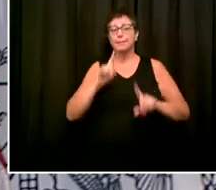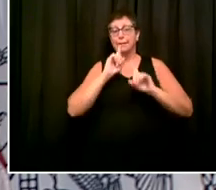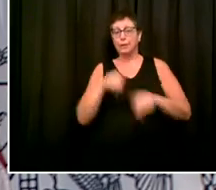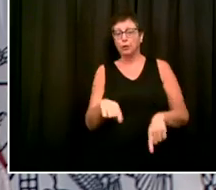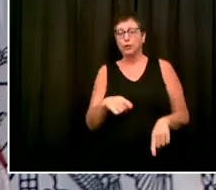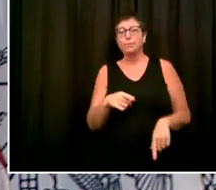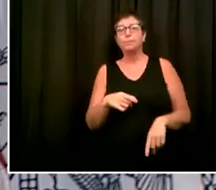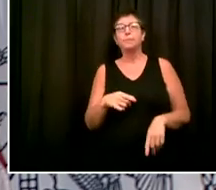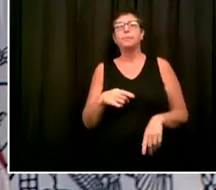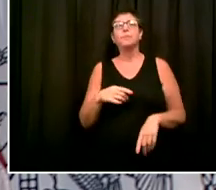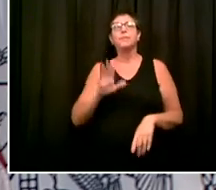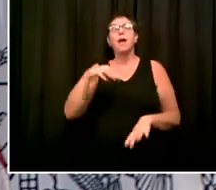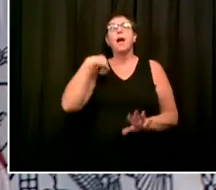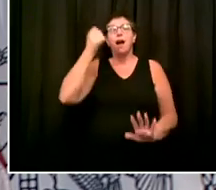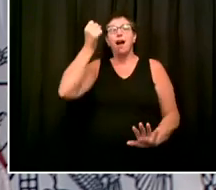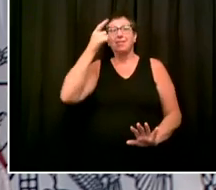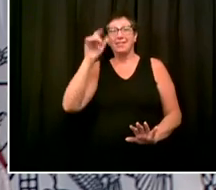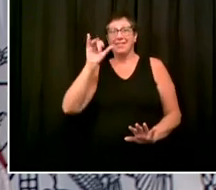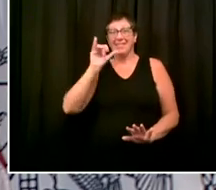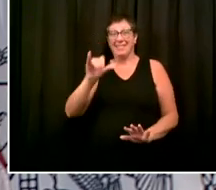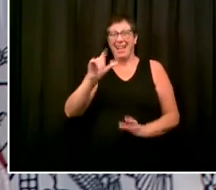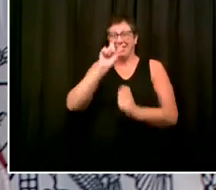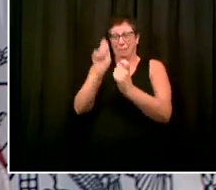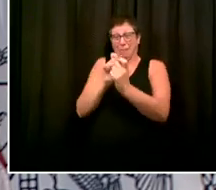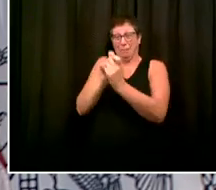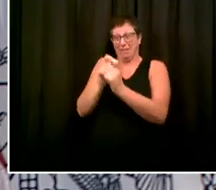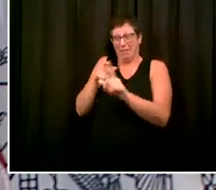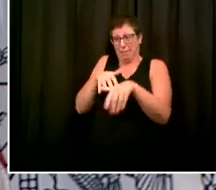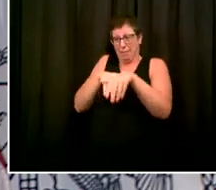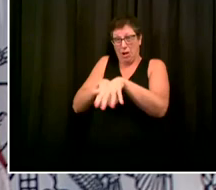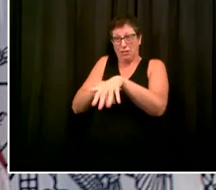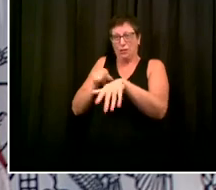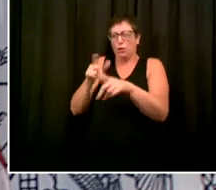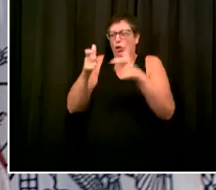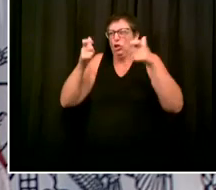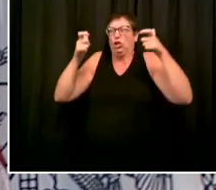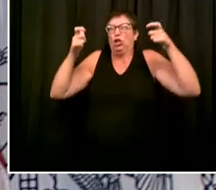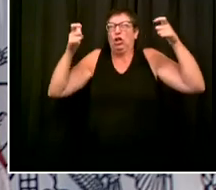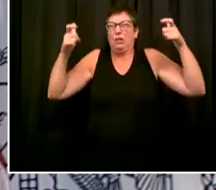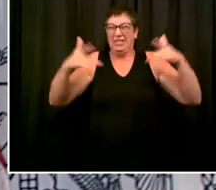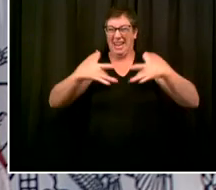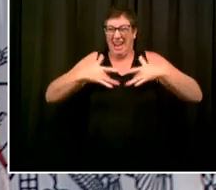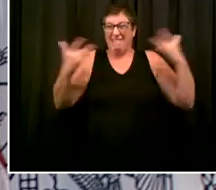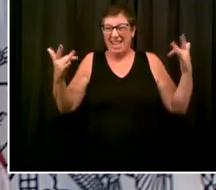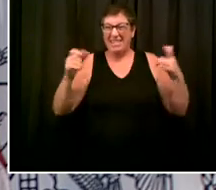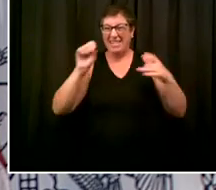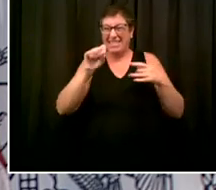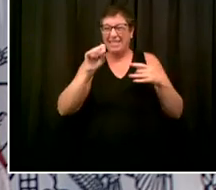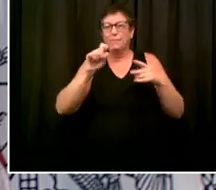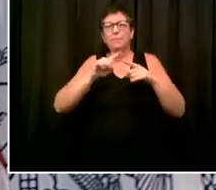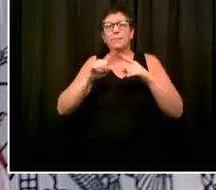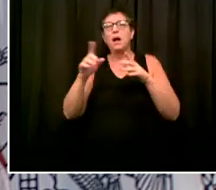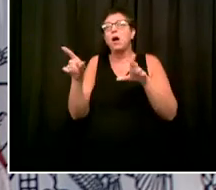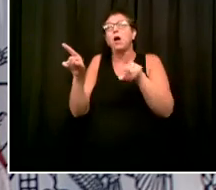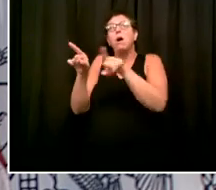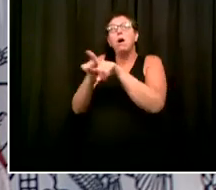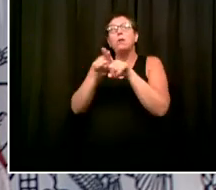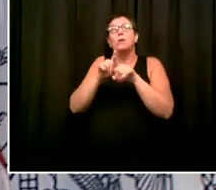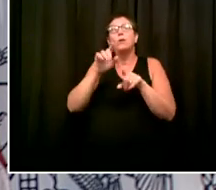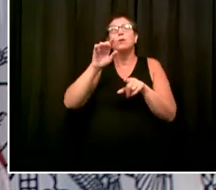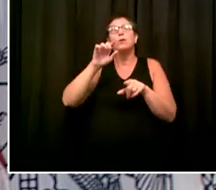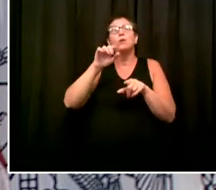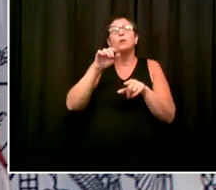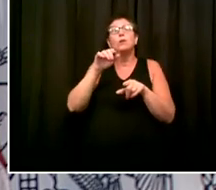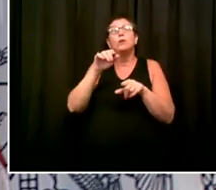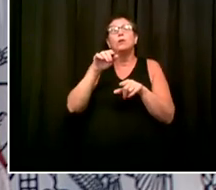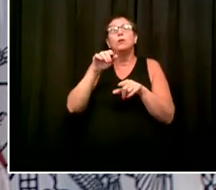all year in New York City, but you had the Jouvet celebrations had specific organized events within them. None of that is happening,